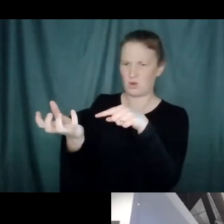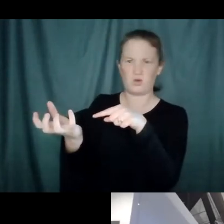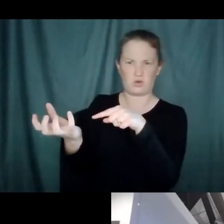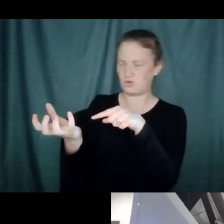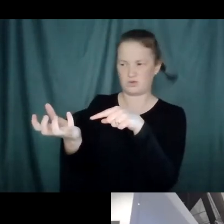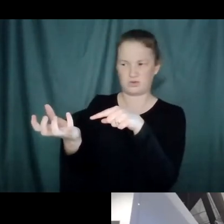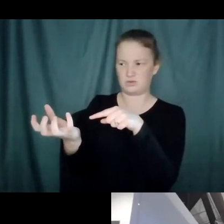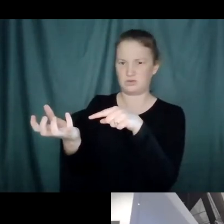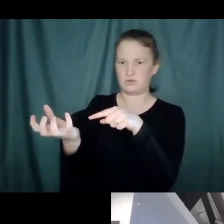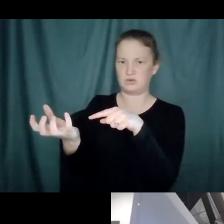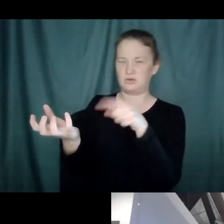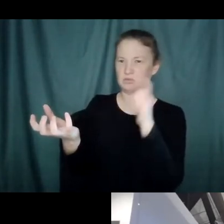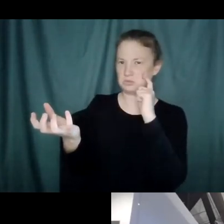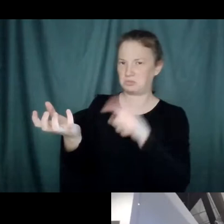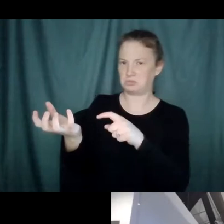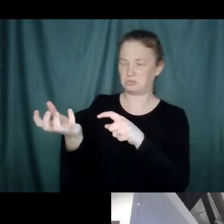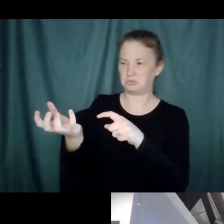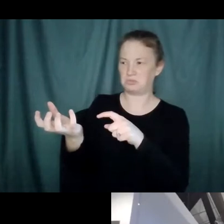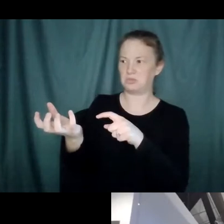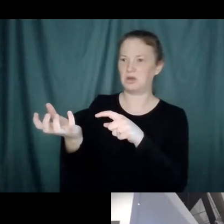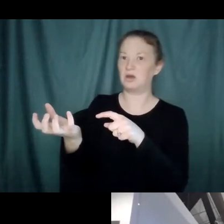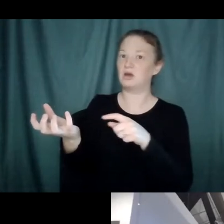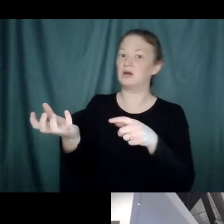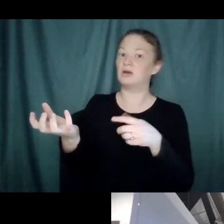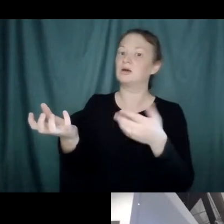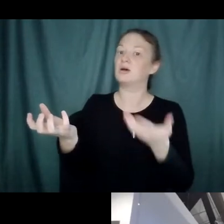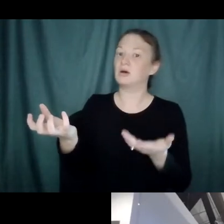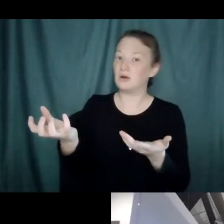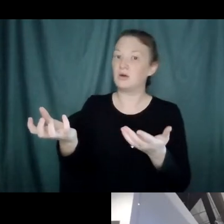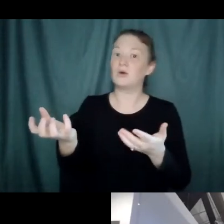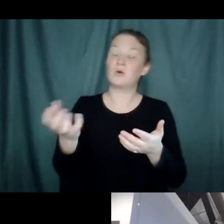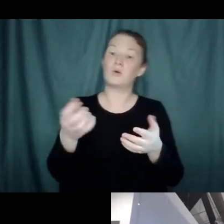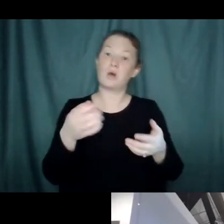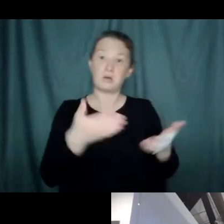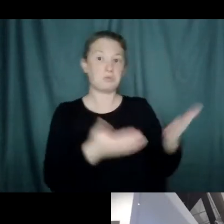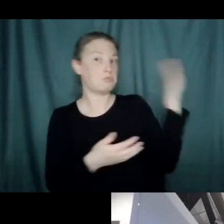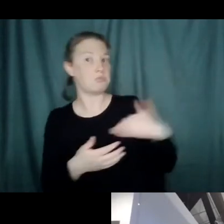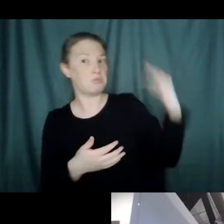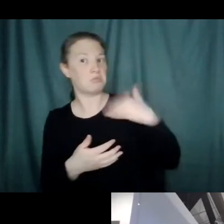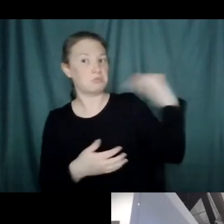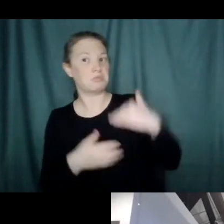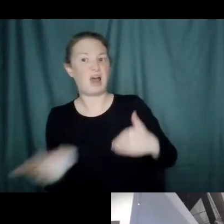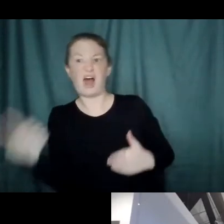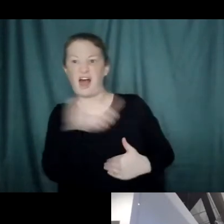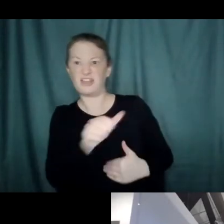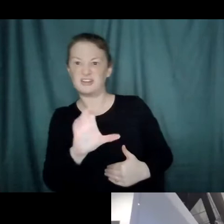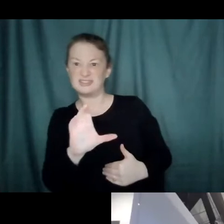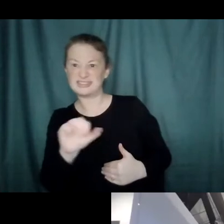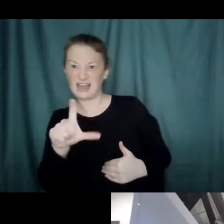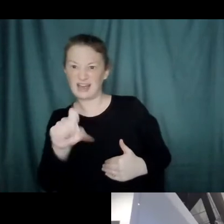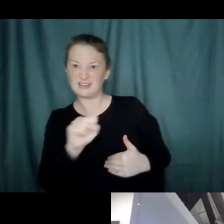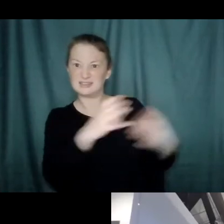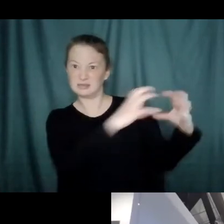And then they give approval to B cells, which make antibodies, which are sort of like Velcro